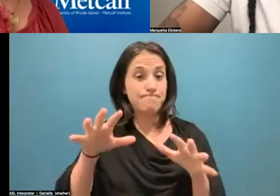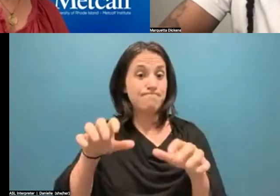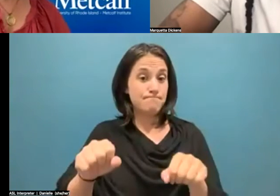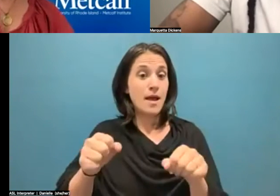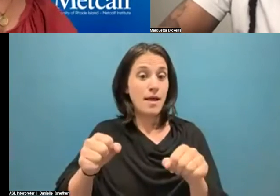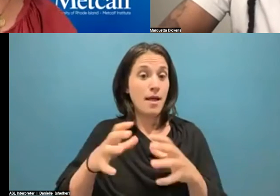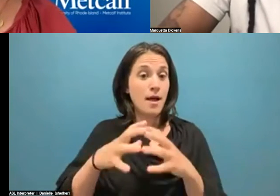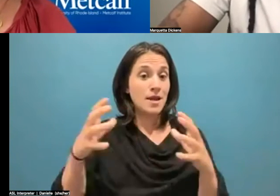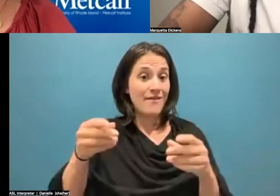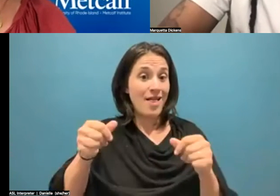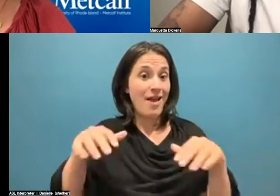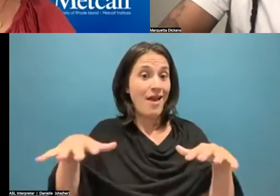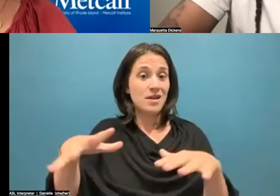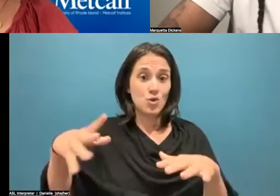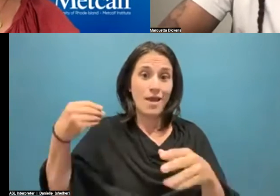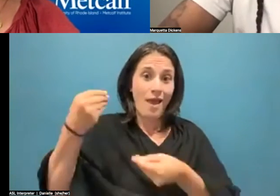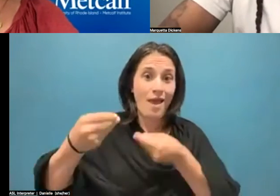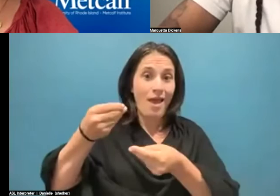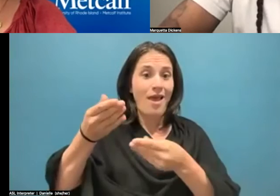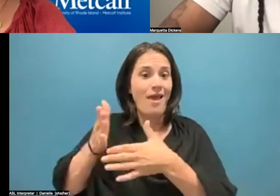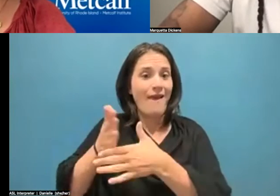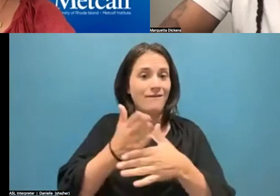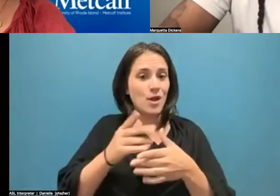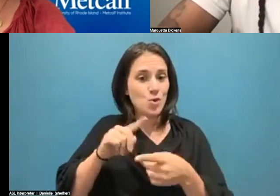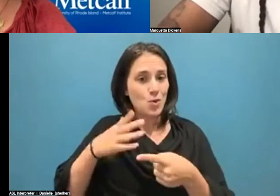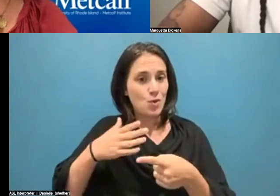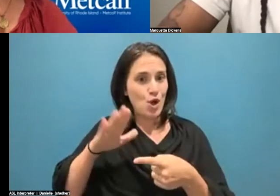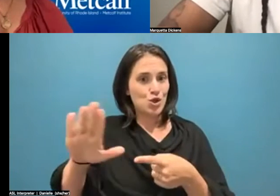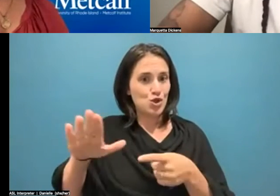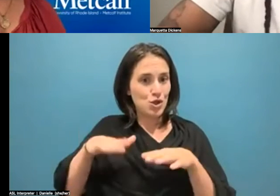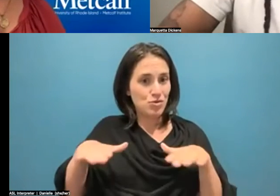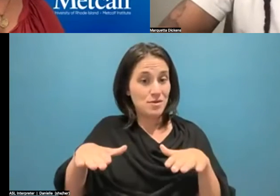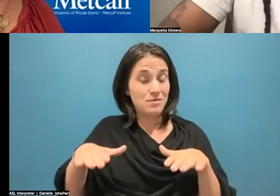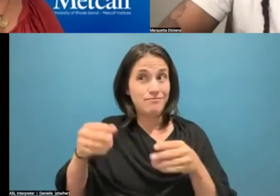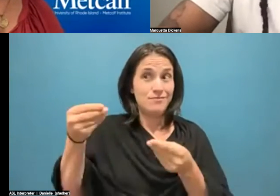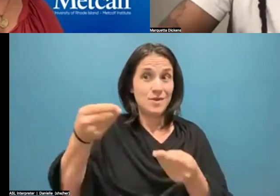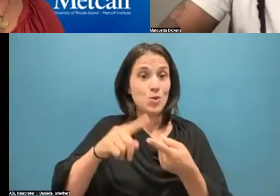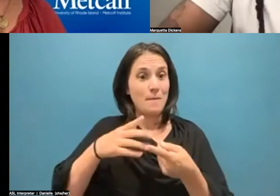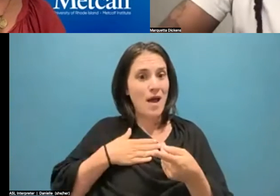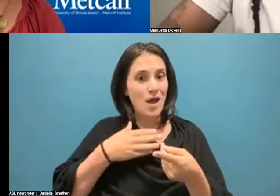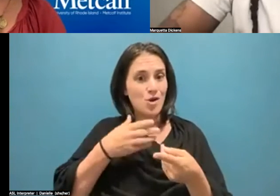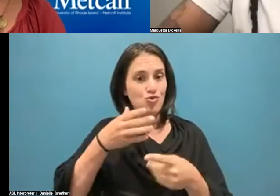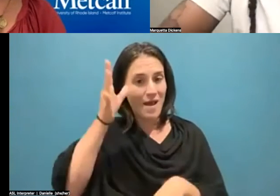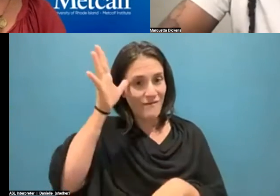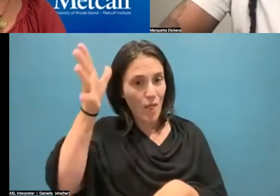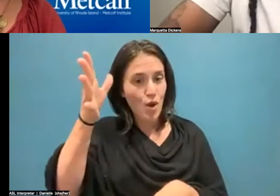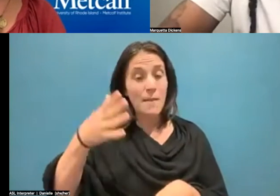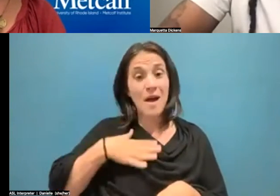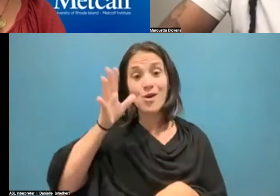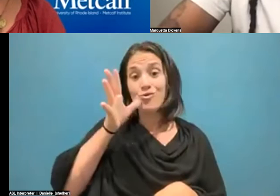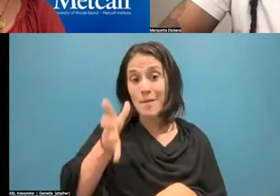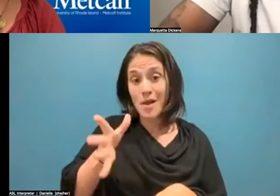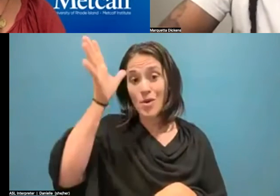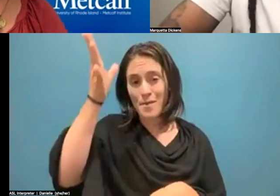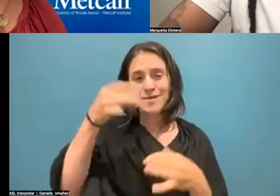gave out to her children, which one of them would be my grandfather. My grandfather and my grandmother still live on that property today.